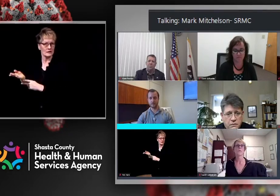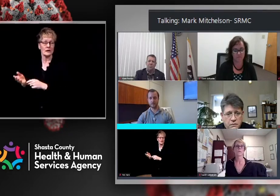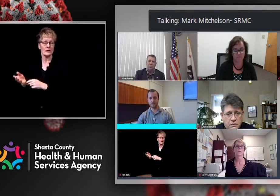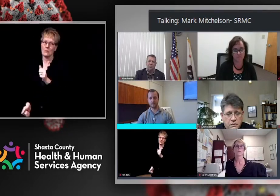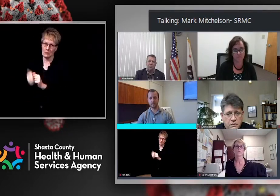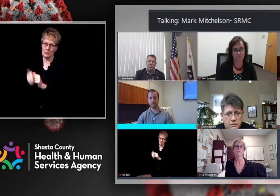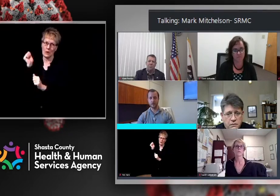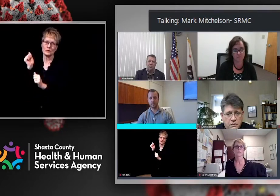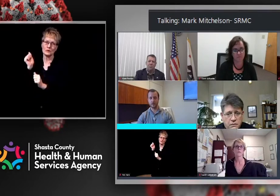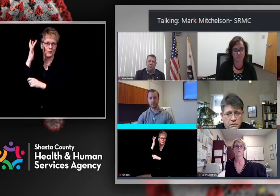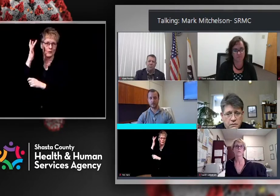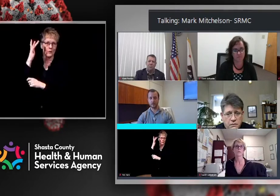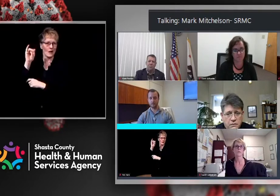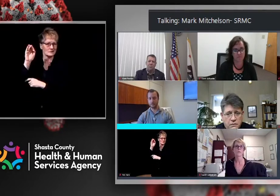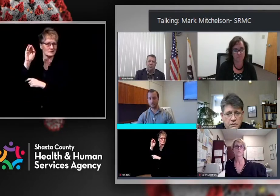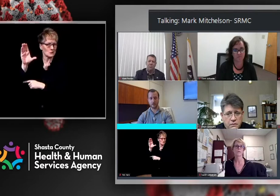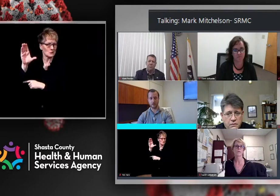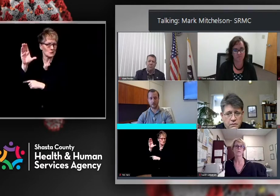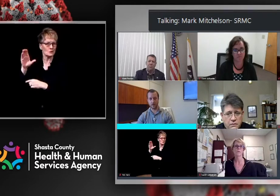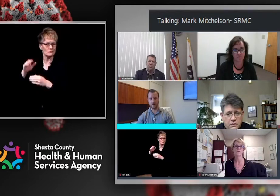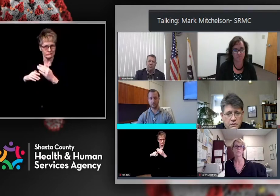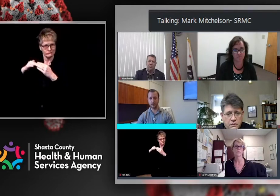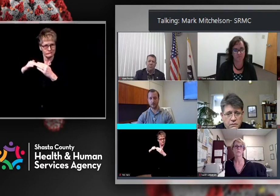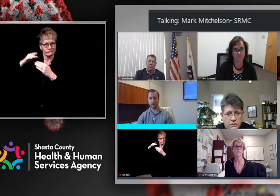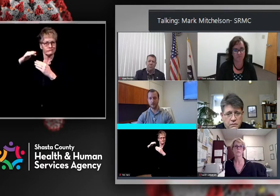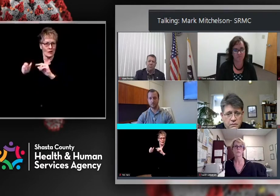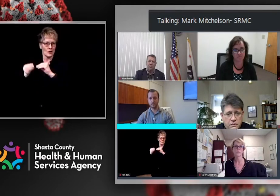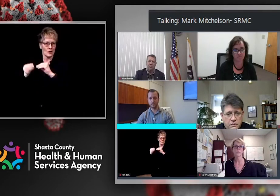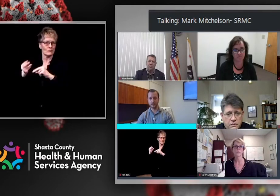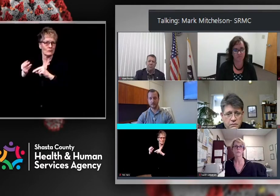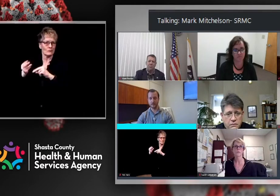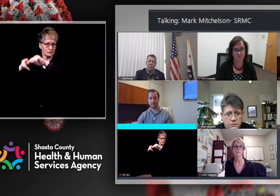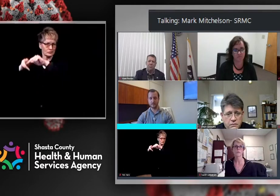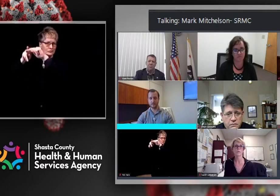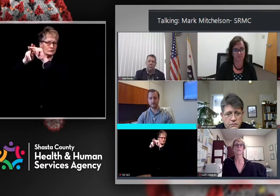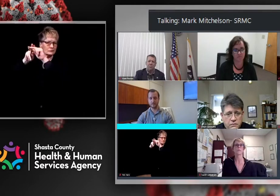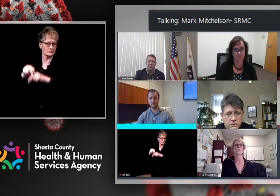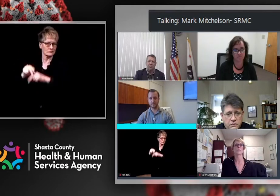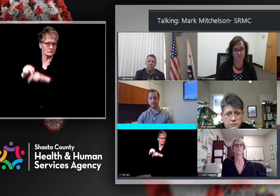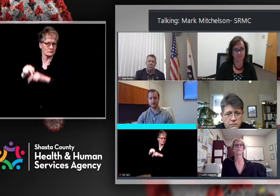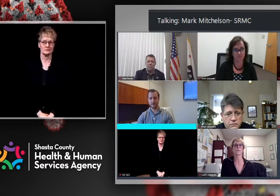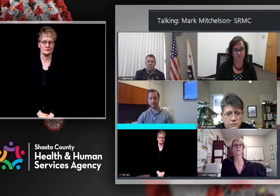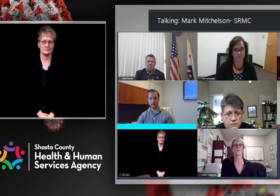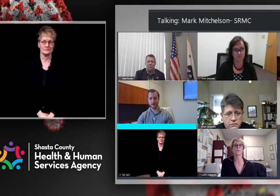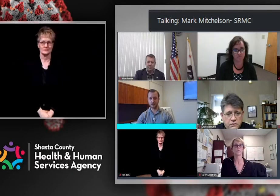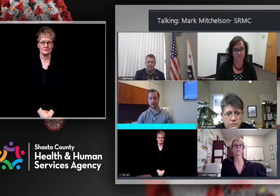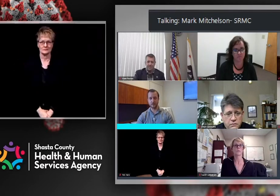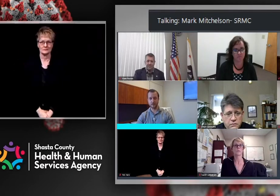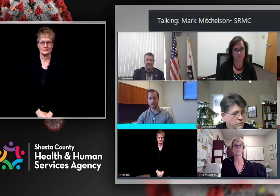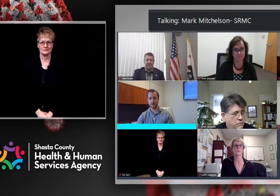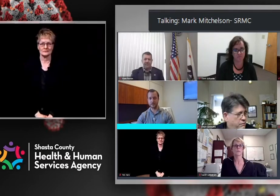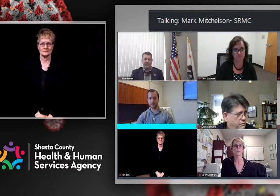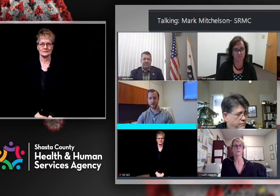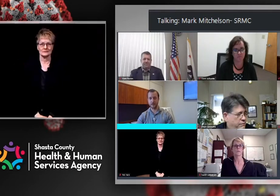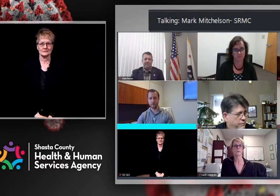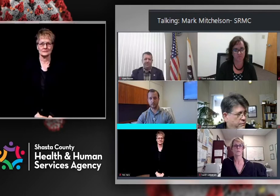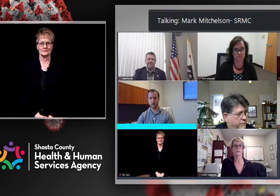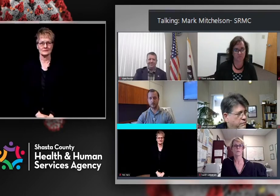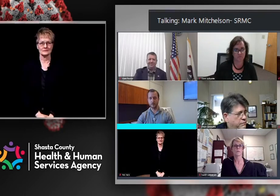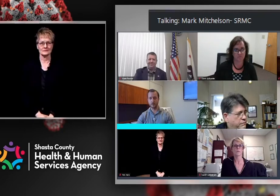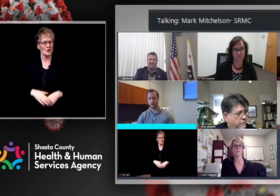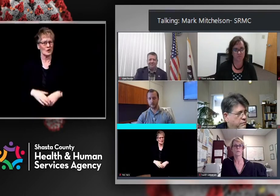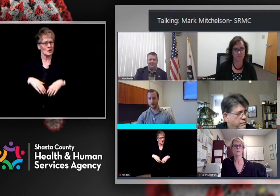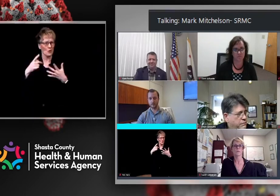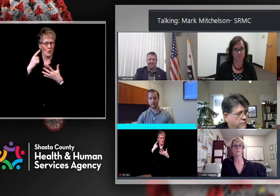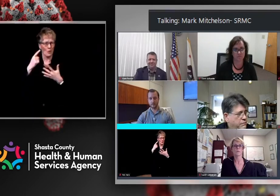our ICUs. So, you know, what we've seen as the discrepancy, and I'm sure it's probably just a data entry there, we'll